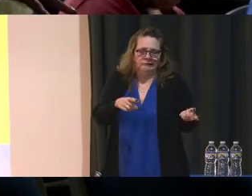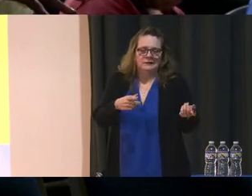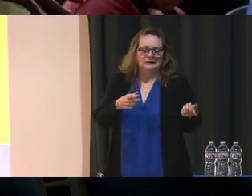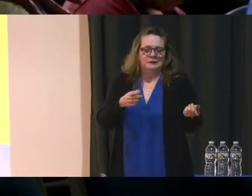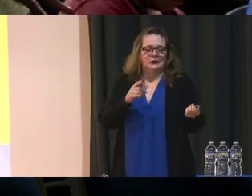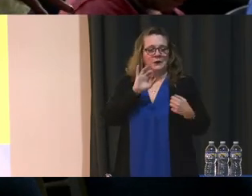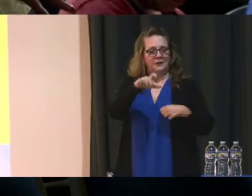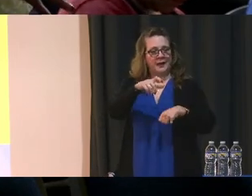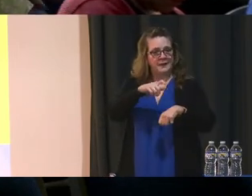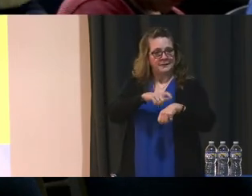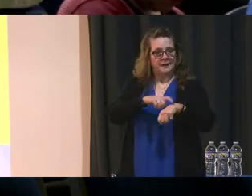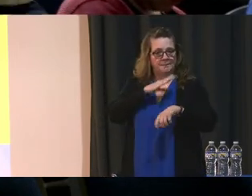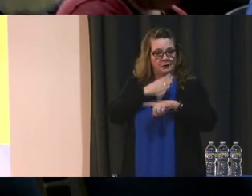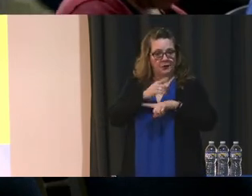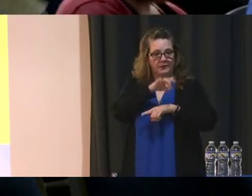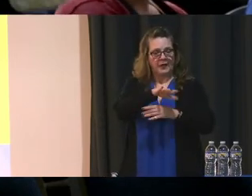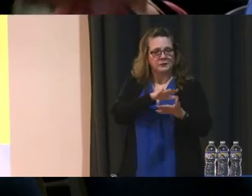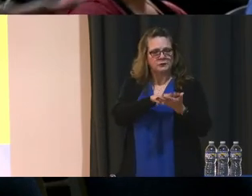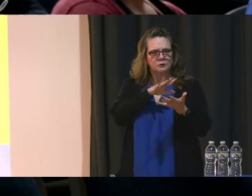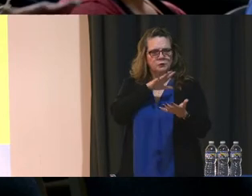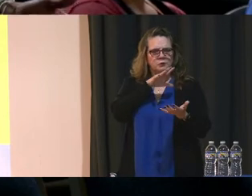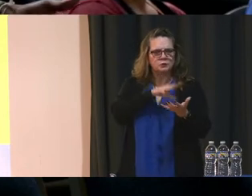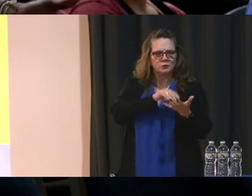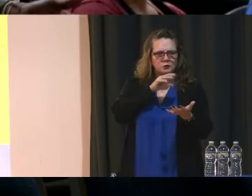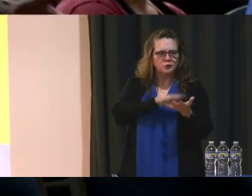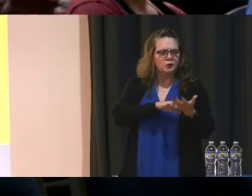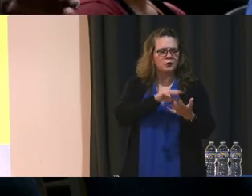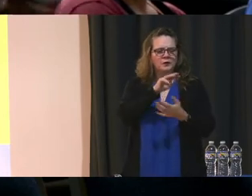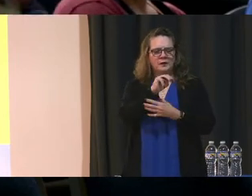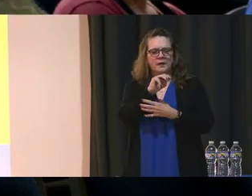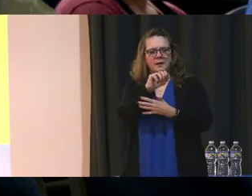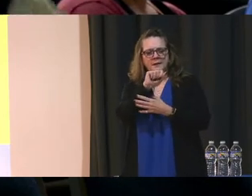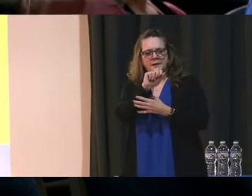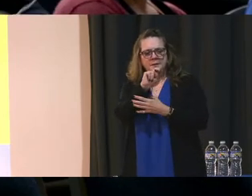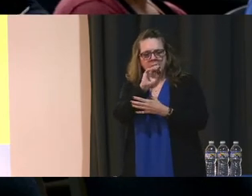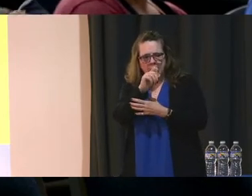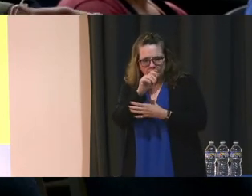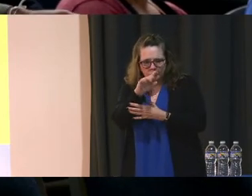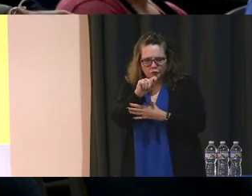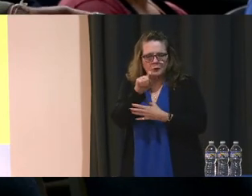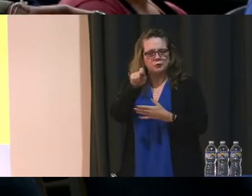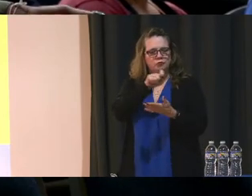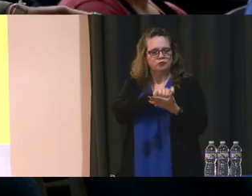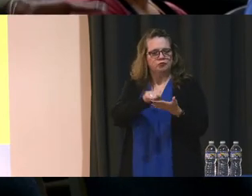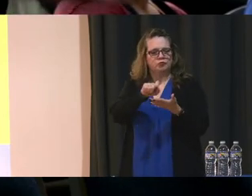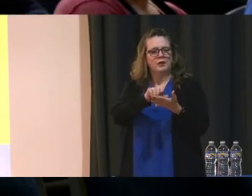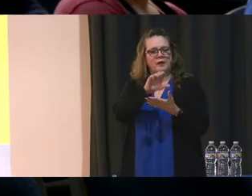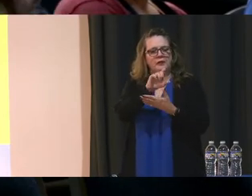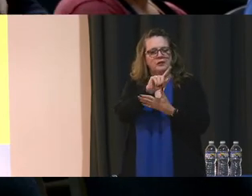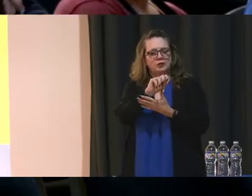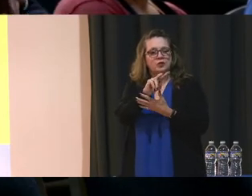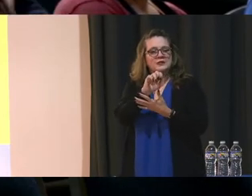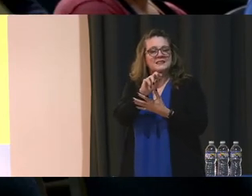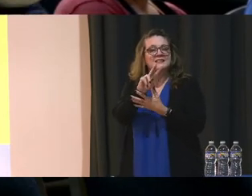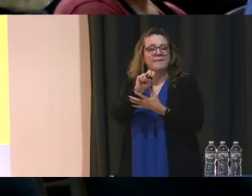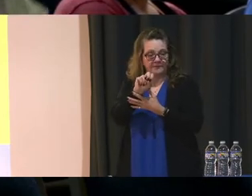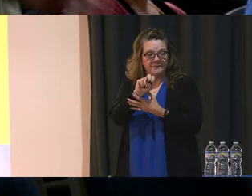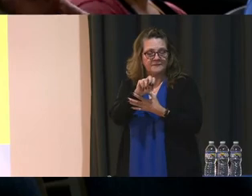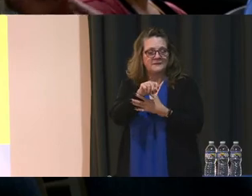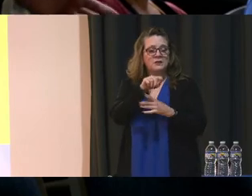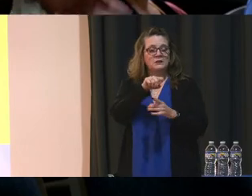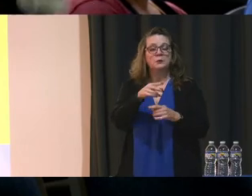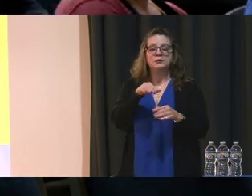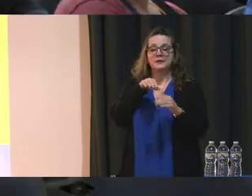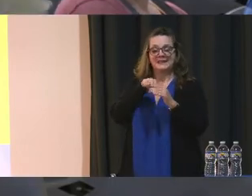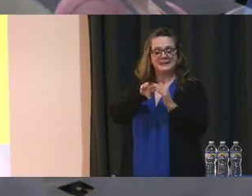that my daughter was there, she was learning manuscript. So she learned how to write in cursive. So when she entered in the second